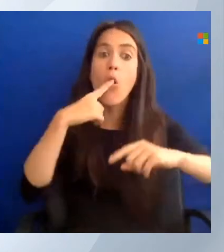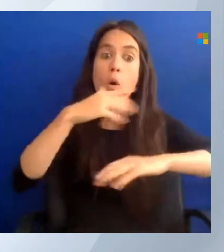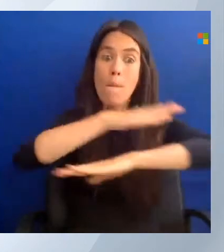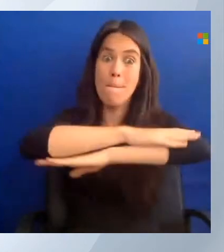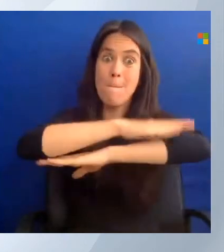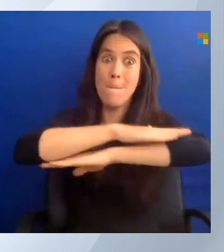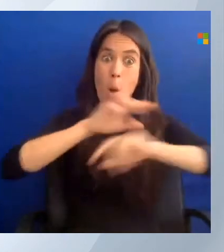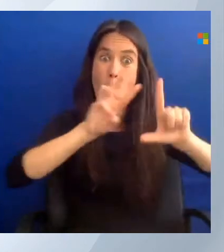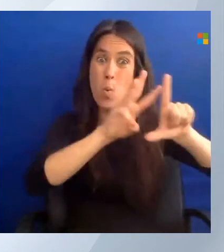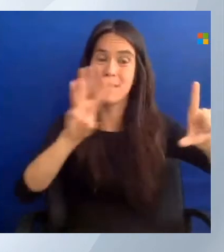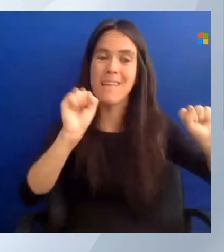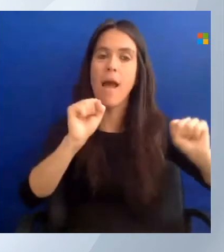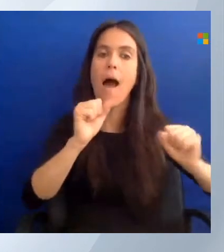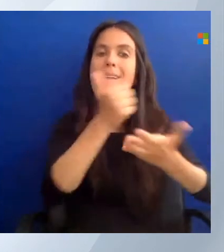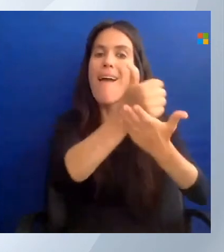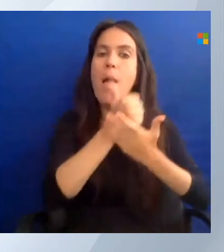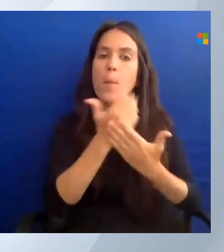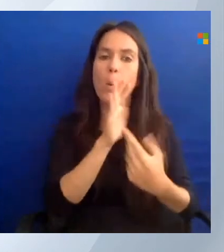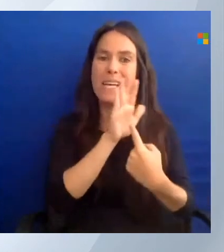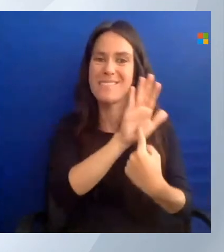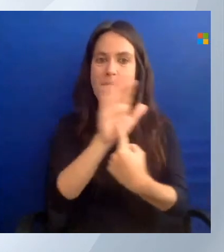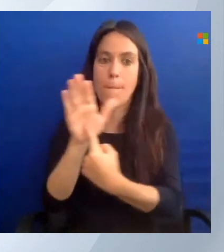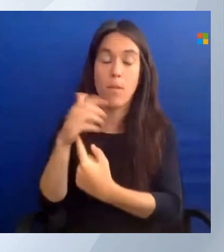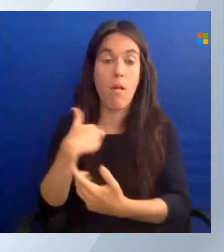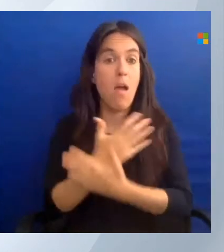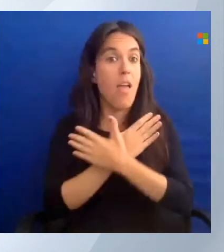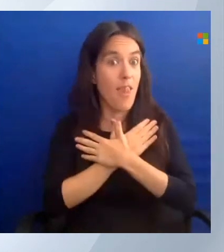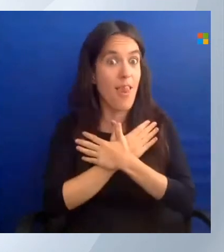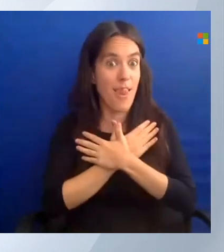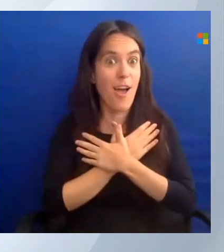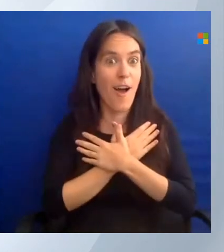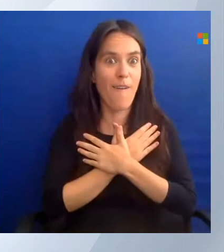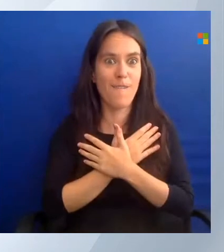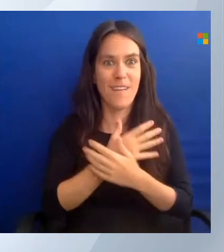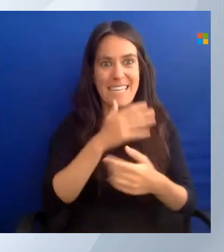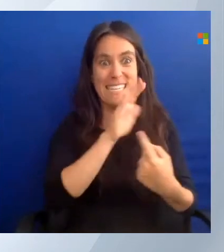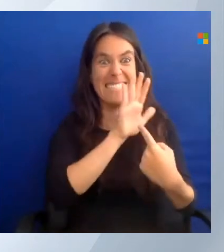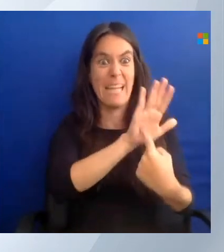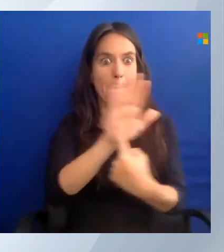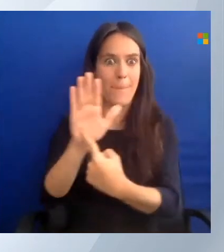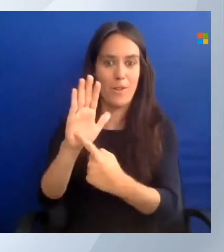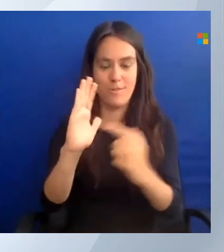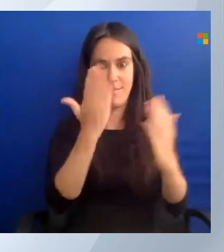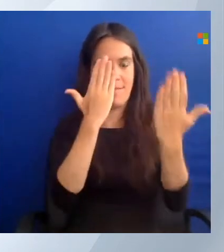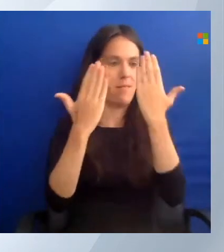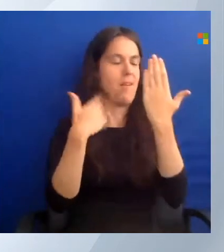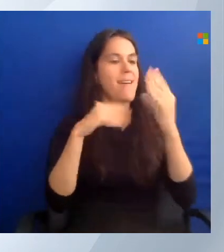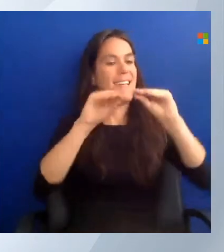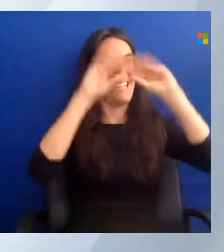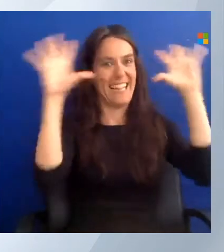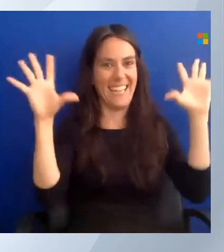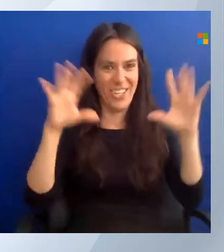And I love working with examples. It's gone. Great.